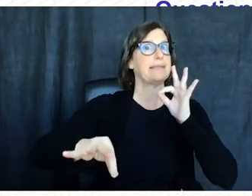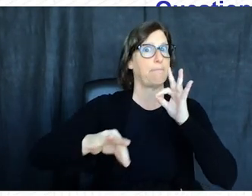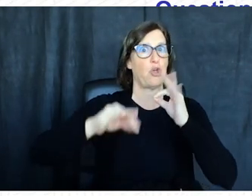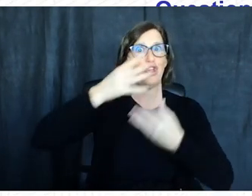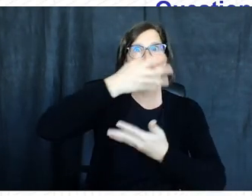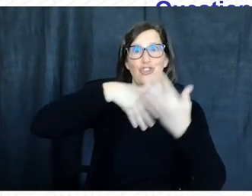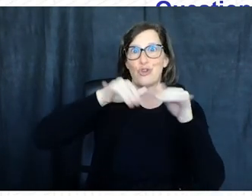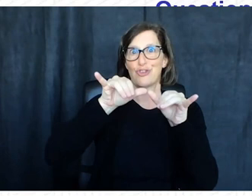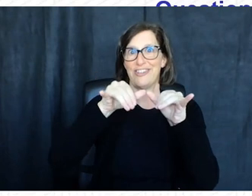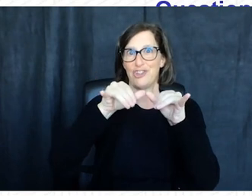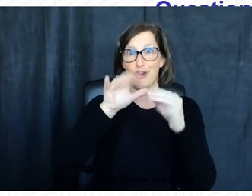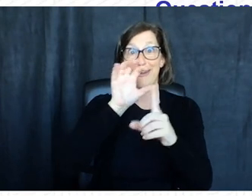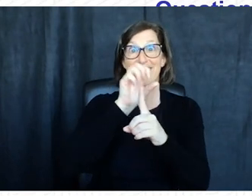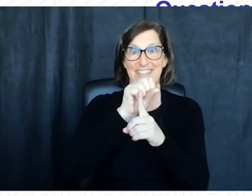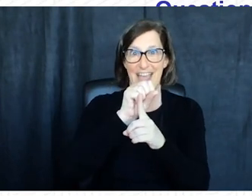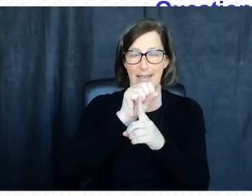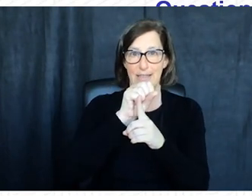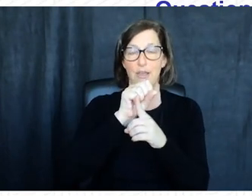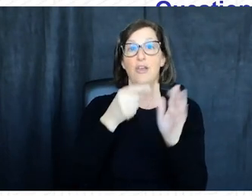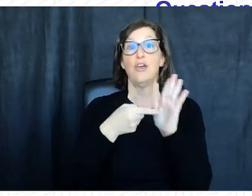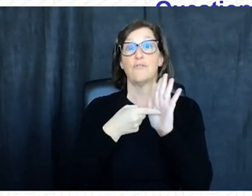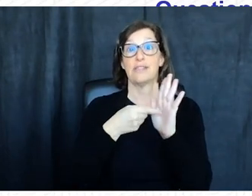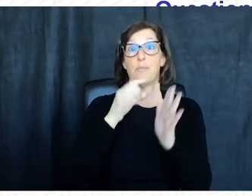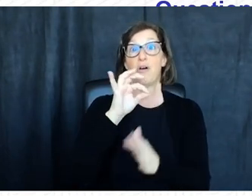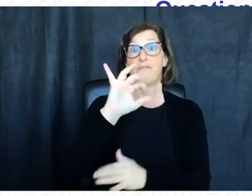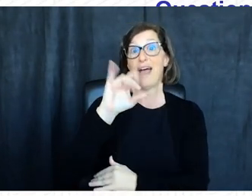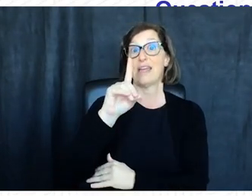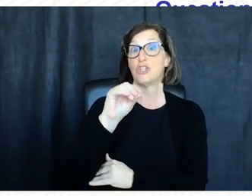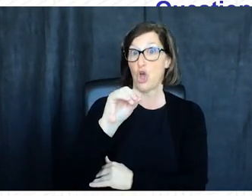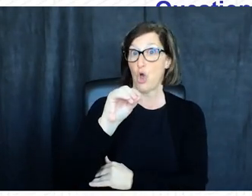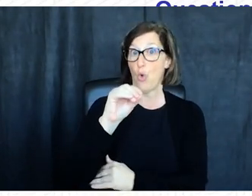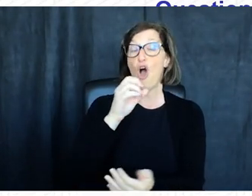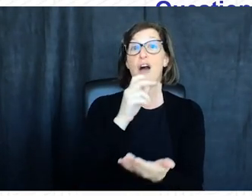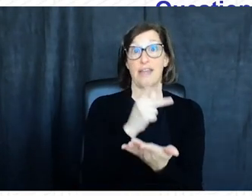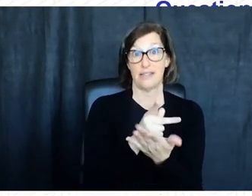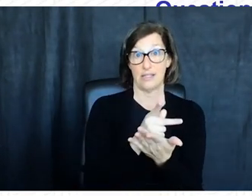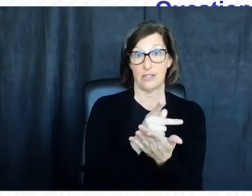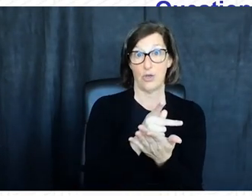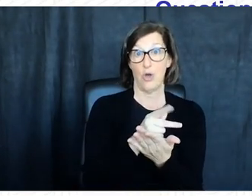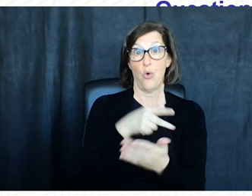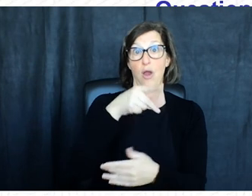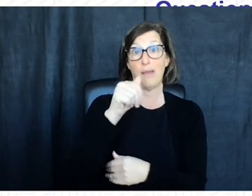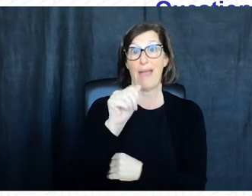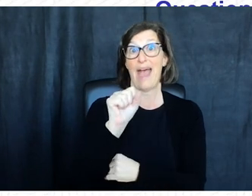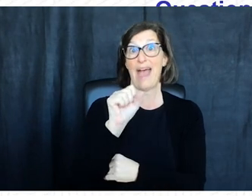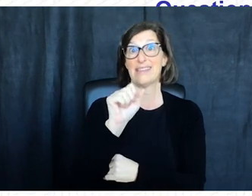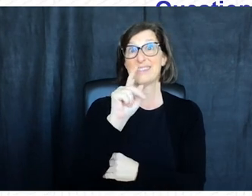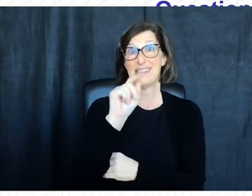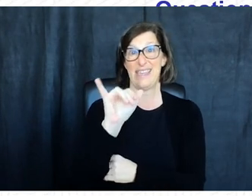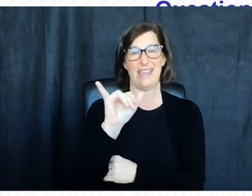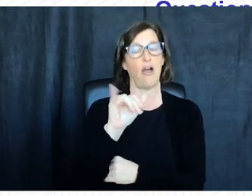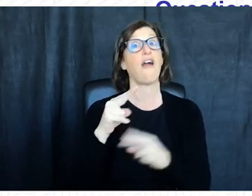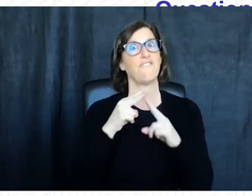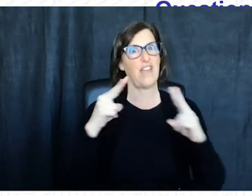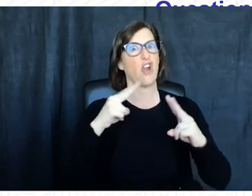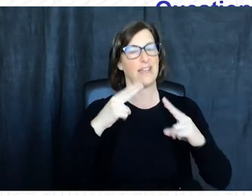simple social engineering attacks um mechanisms like the fido uh the fido authentication or the pass keys are